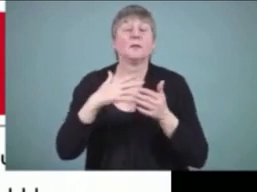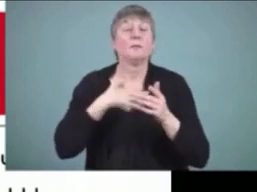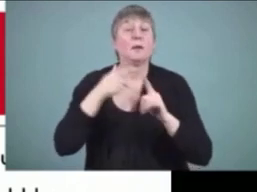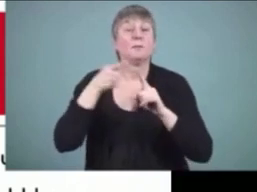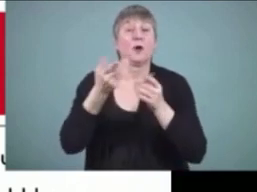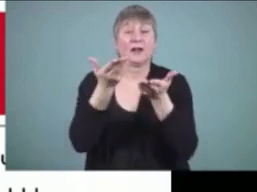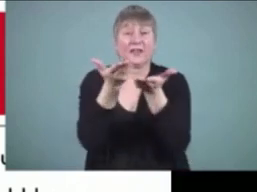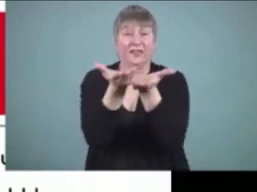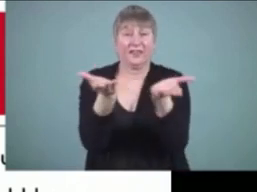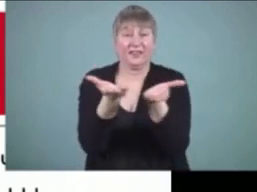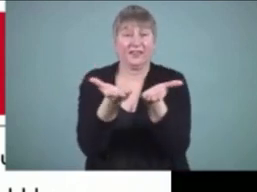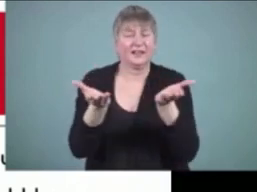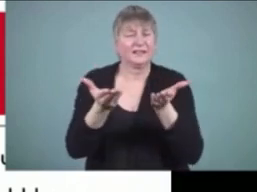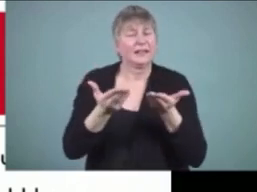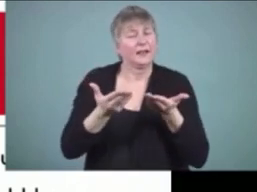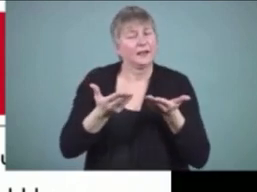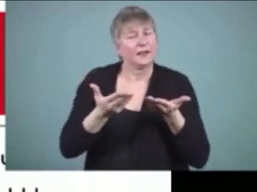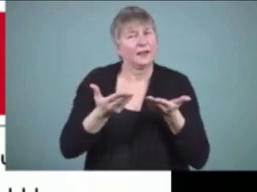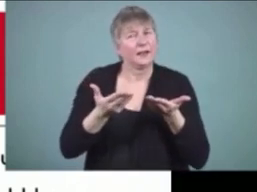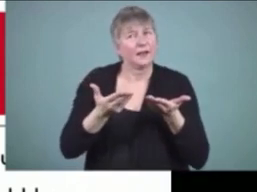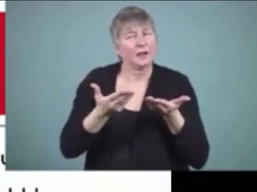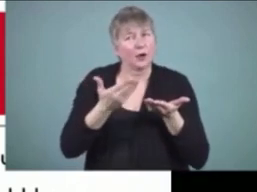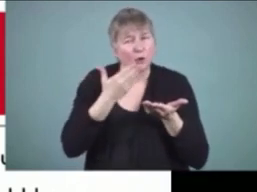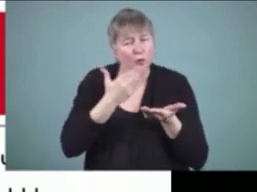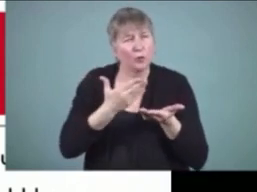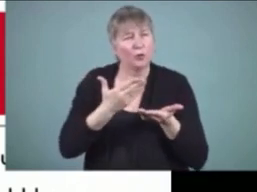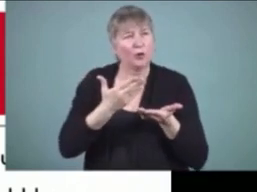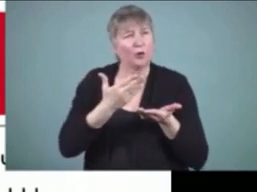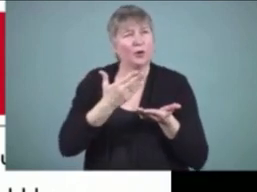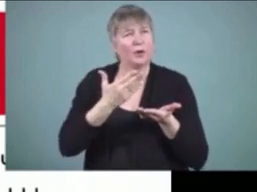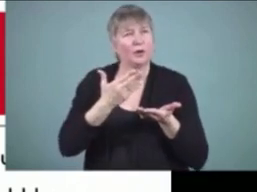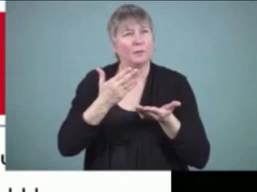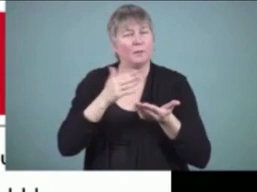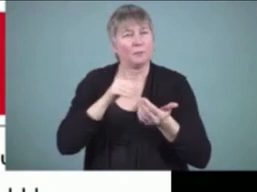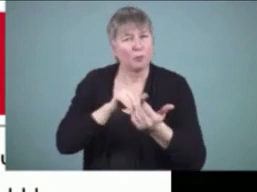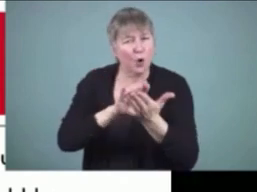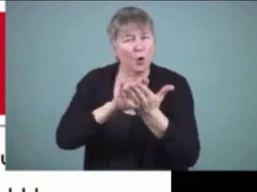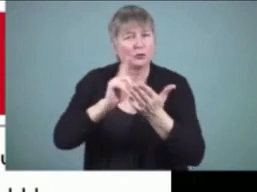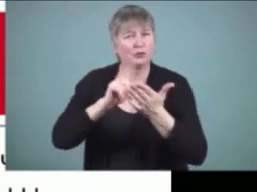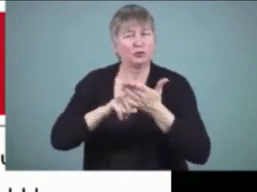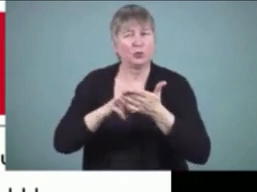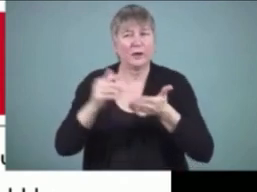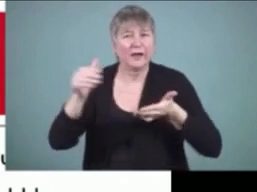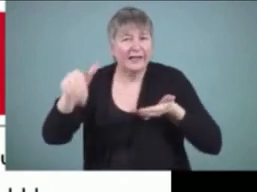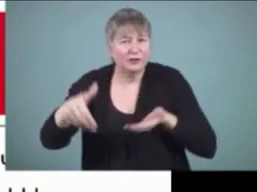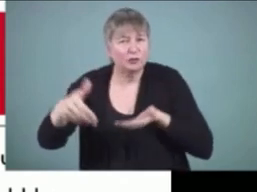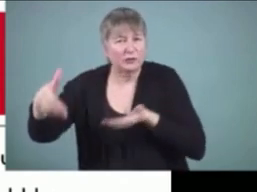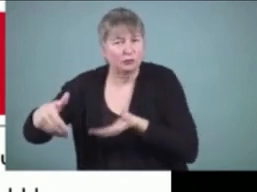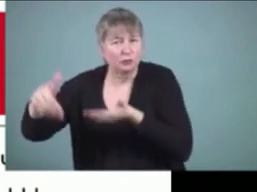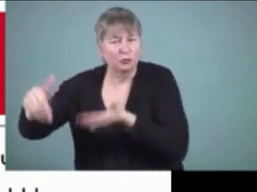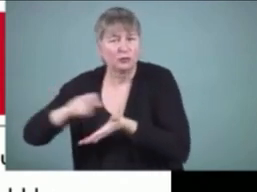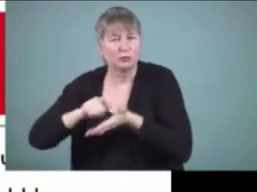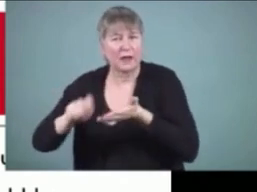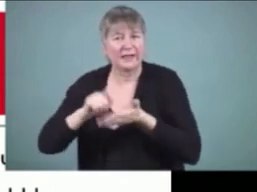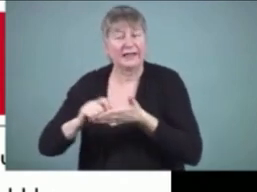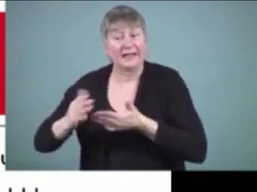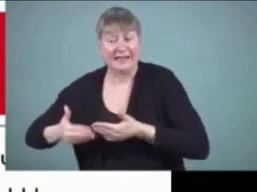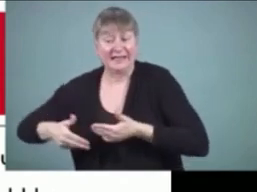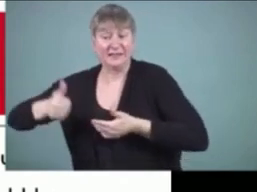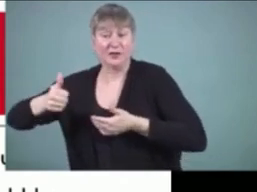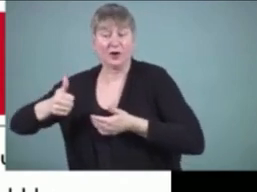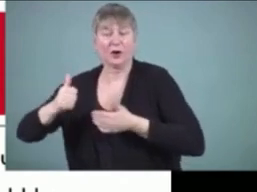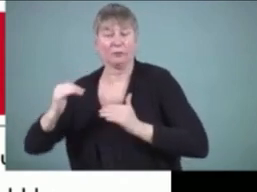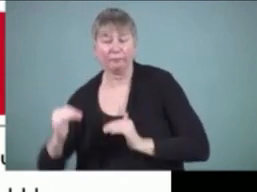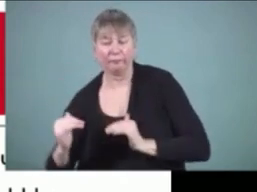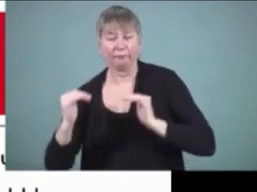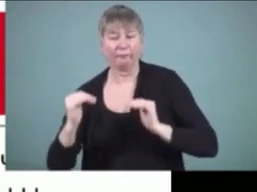introduce different types of writing systematically from easier to more difficult and also ways to